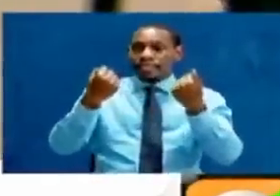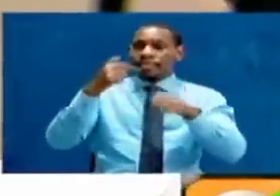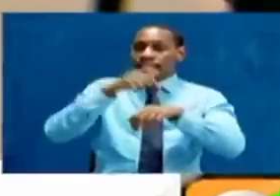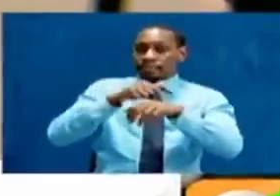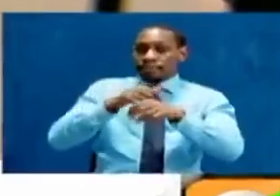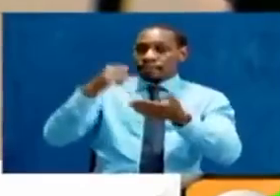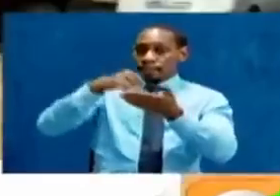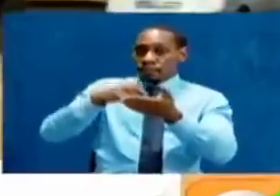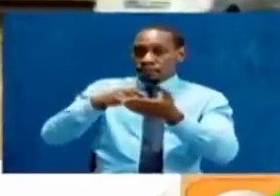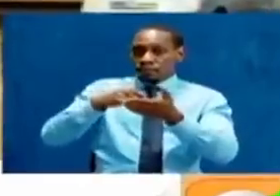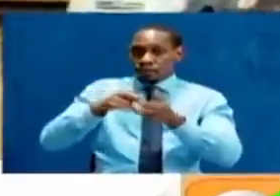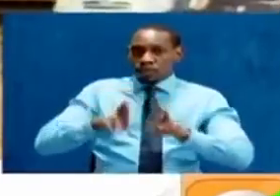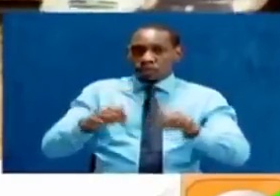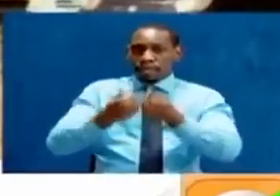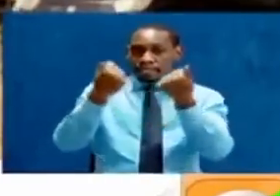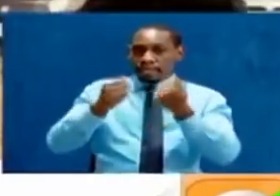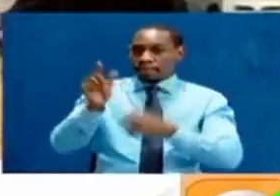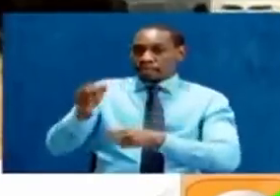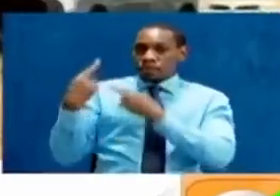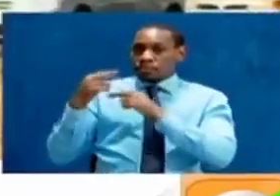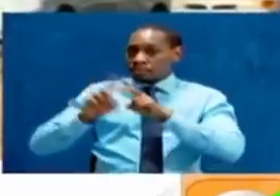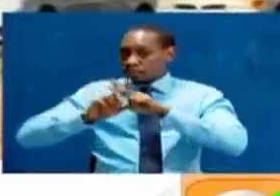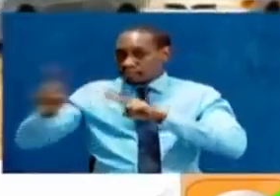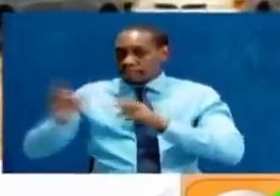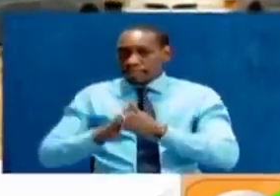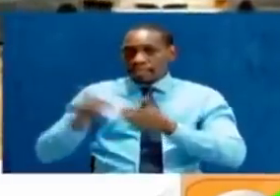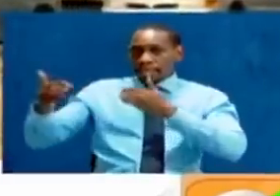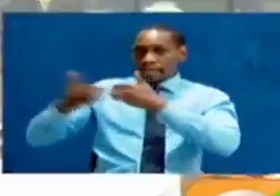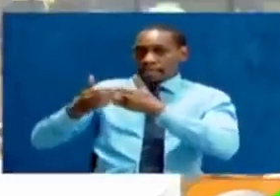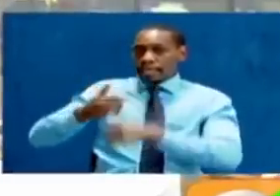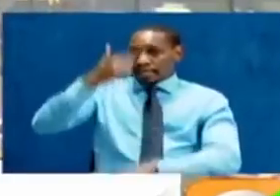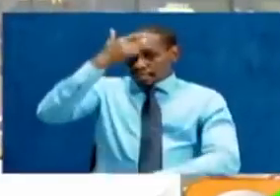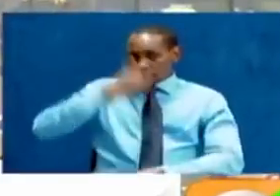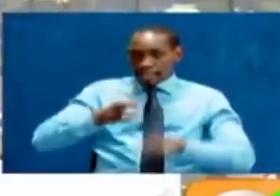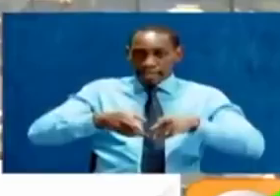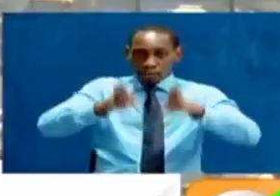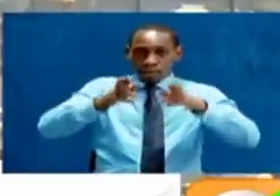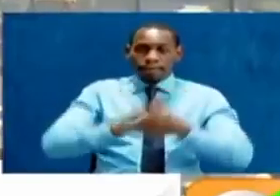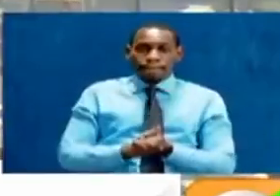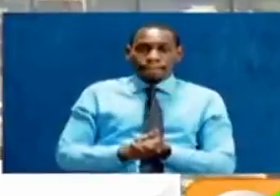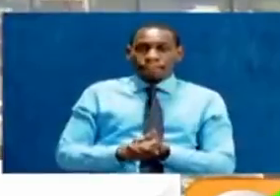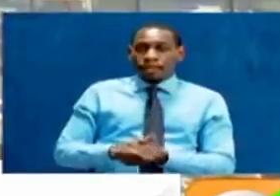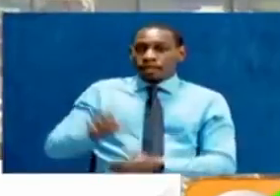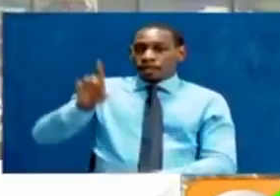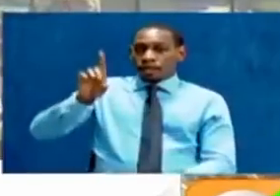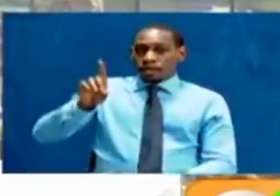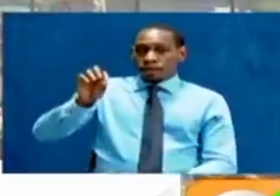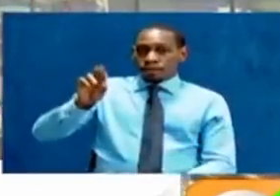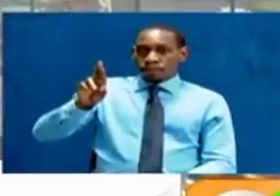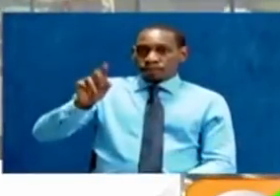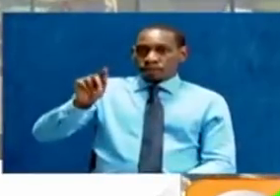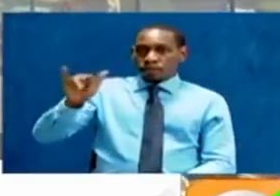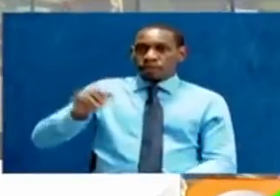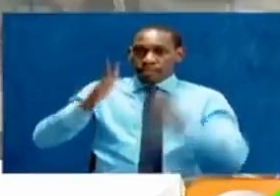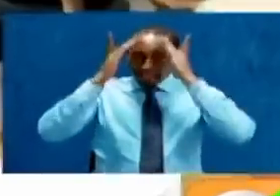when she was involved in a hit-and-run accident near Roasters Inn along Thika Road, Dorothy decided